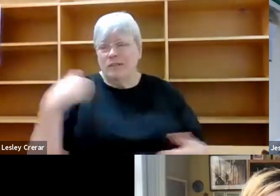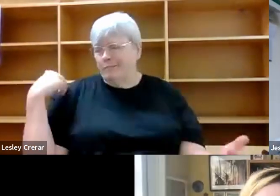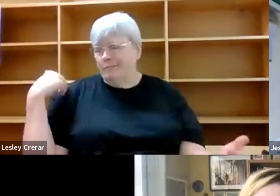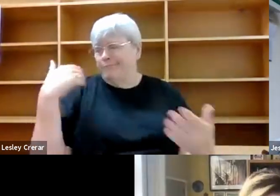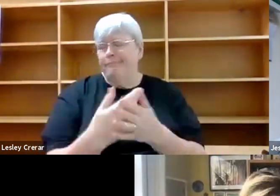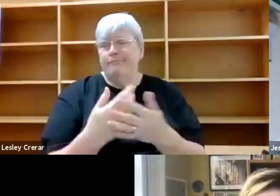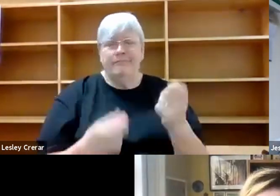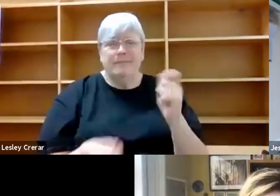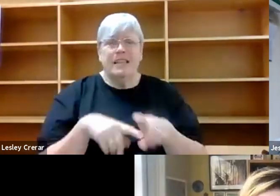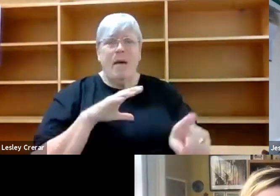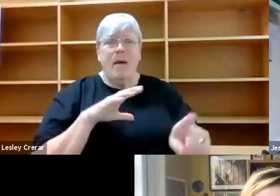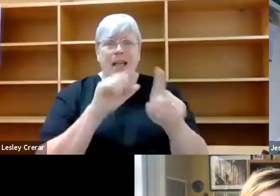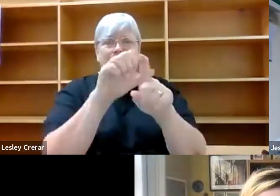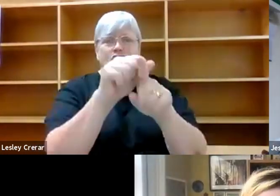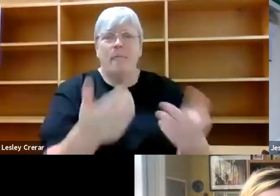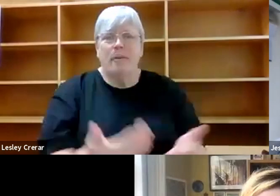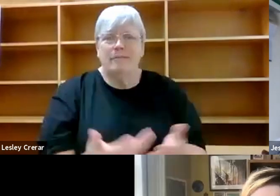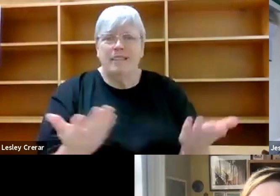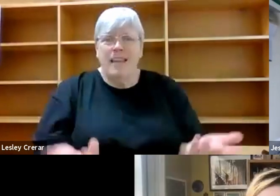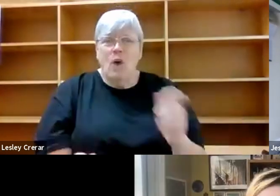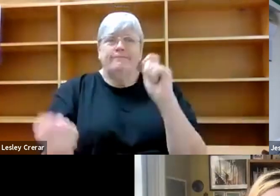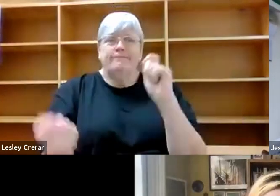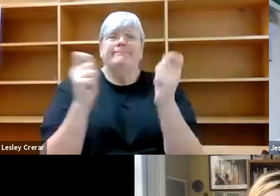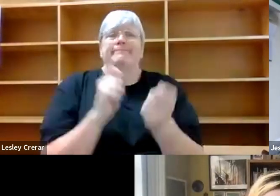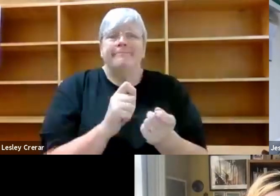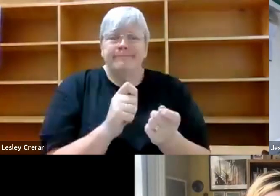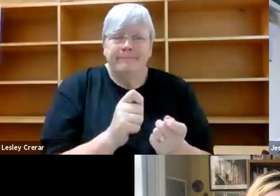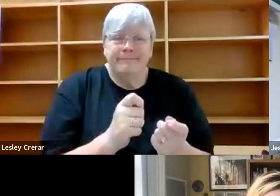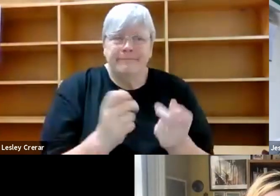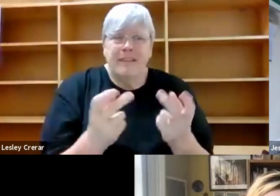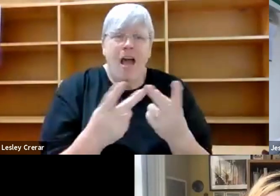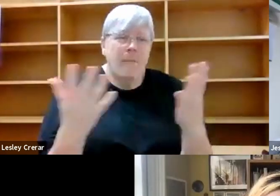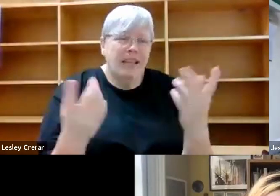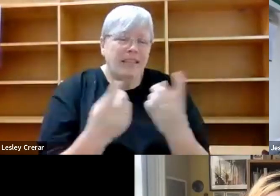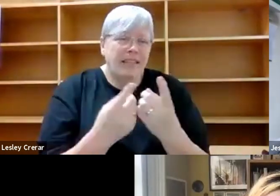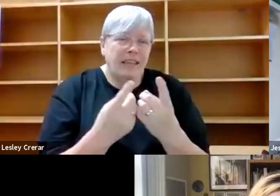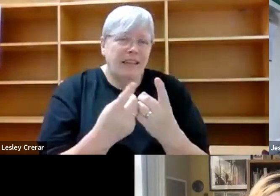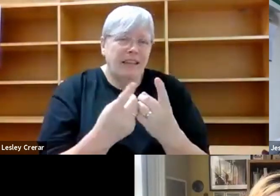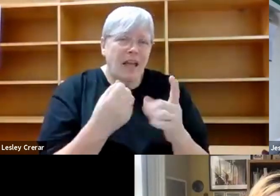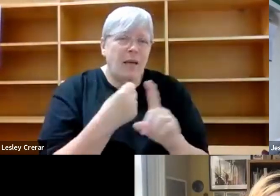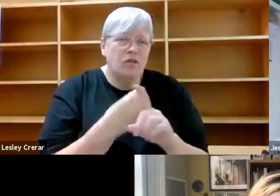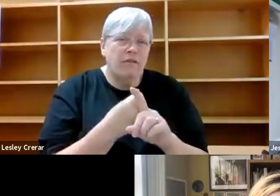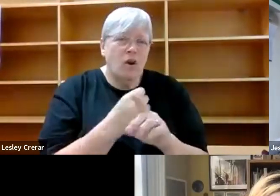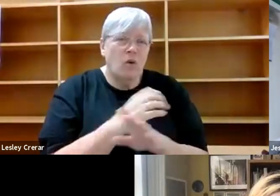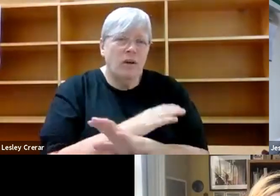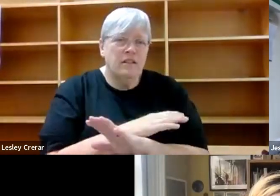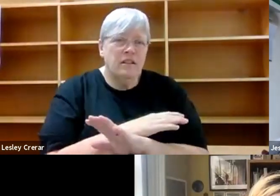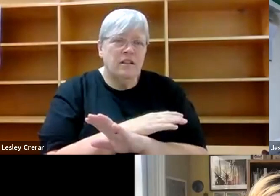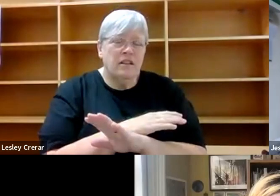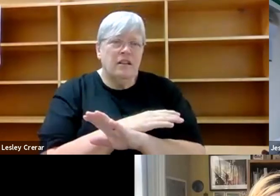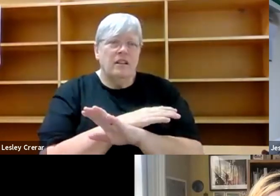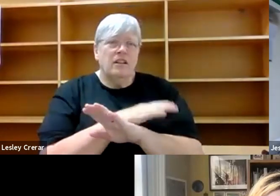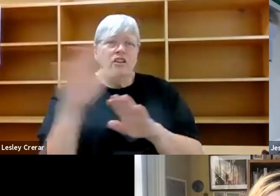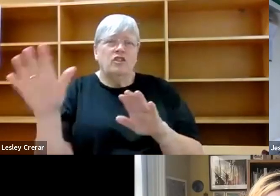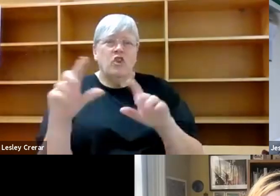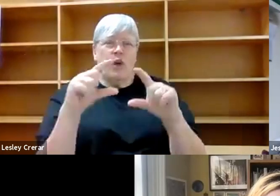catch up and it's fun to sort of turn the tables a little. Um, one of the big things that I pushed for was non, um, non italicizing, non